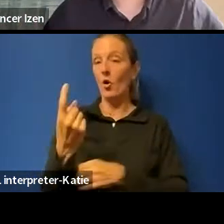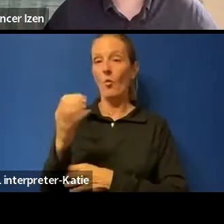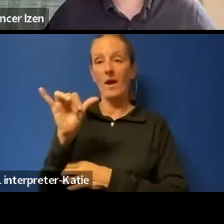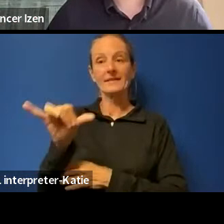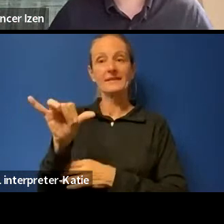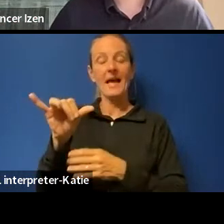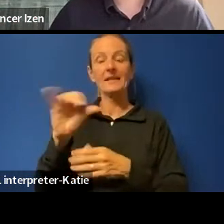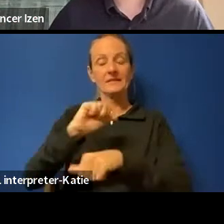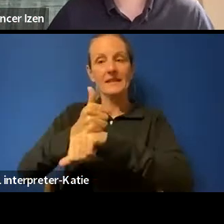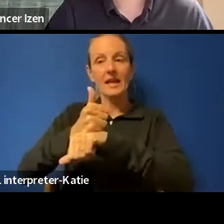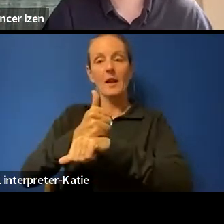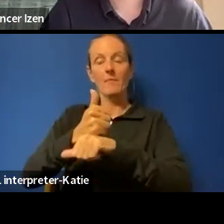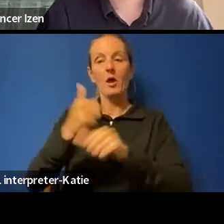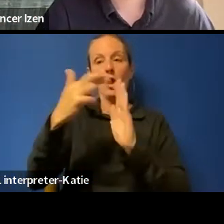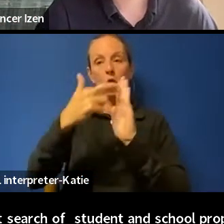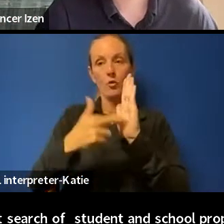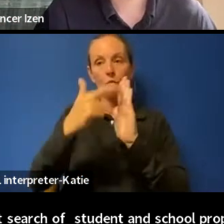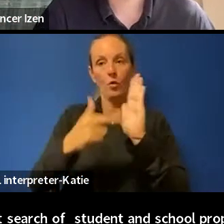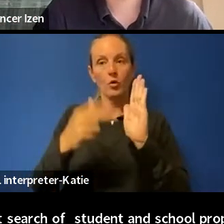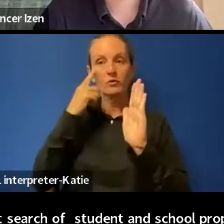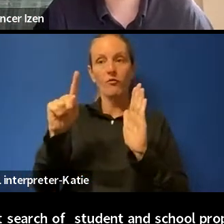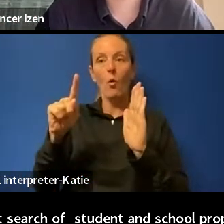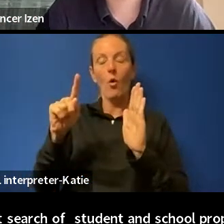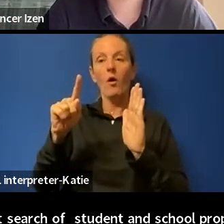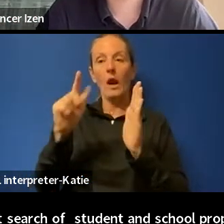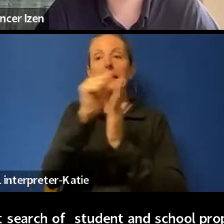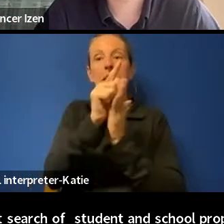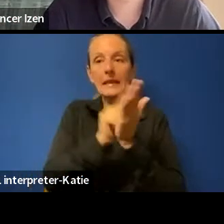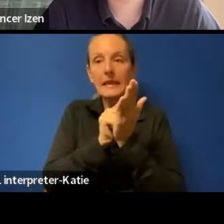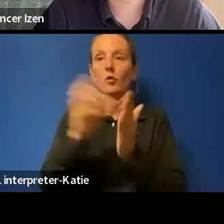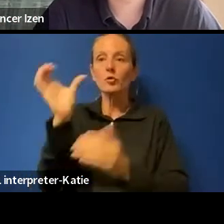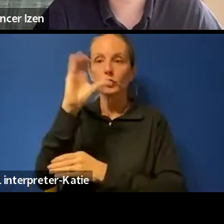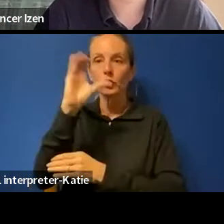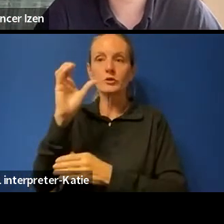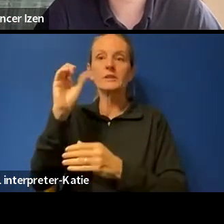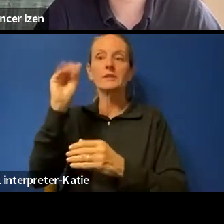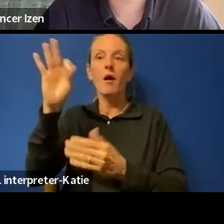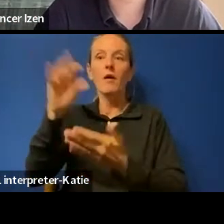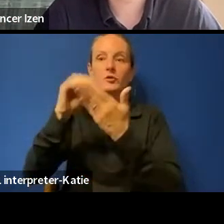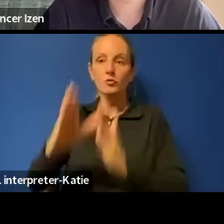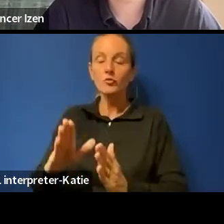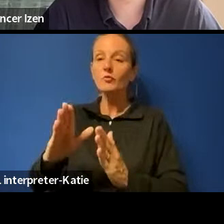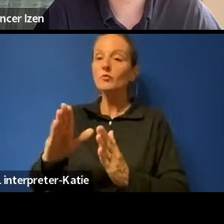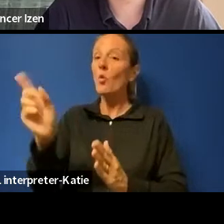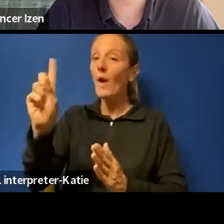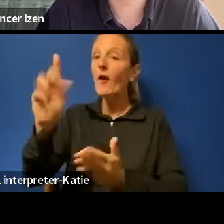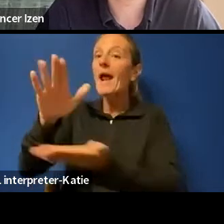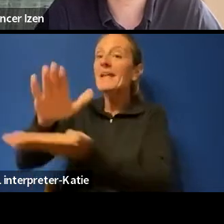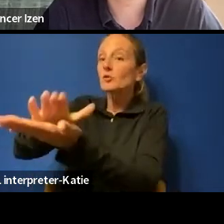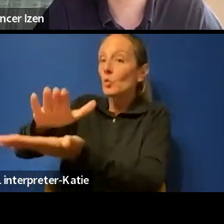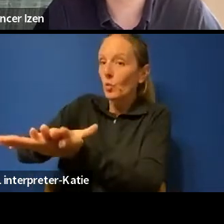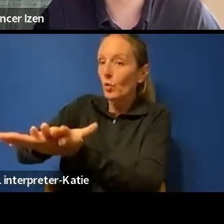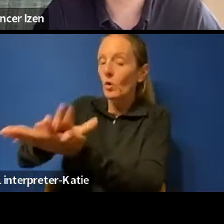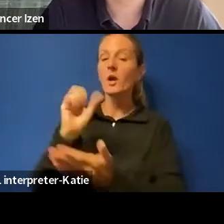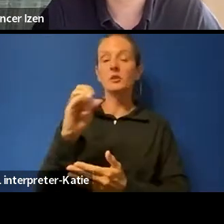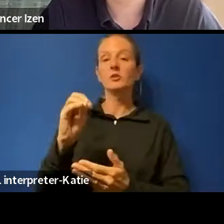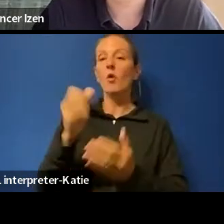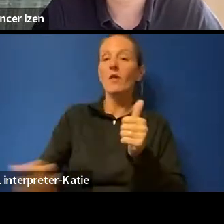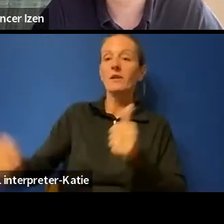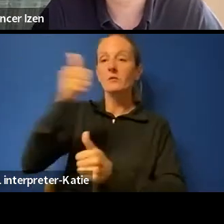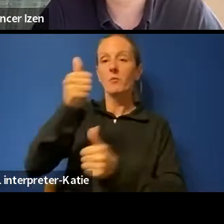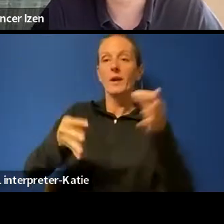rules around the lawful searches of students while at school. However, it is critical to note that the Supreme Court of Canada